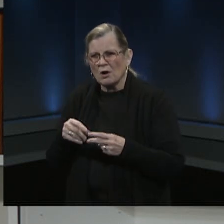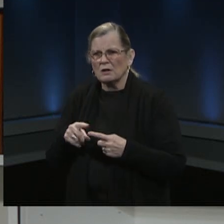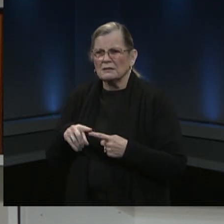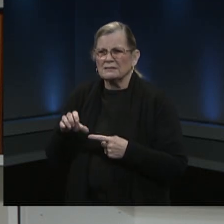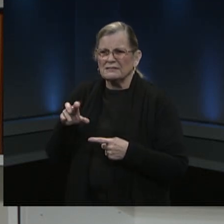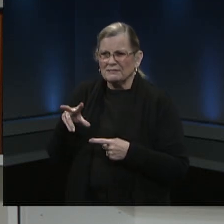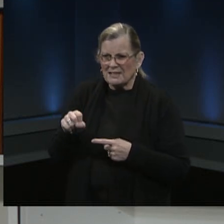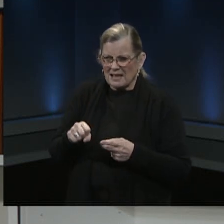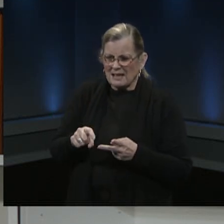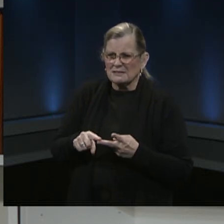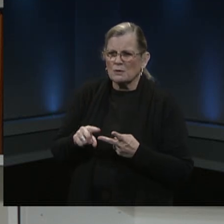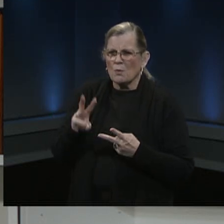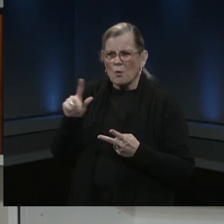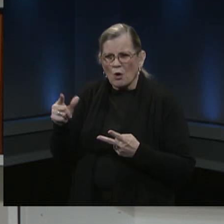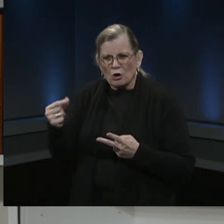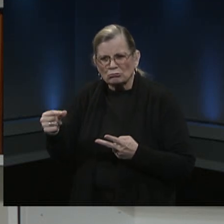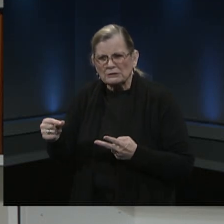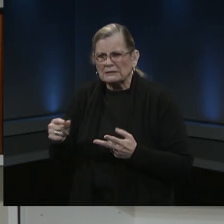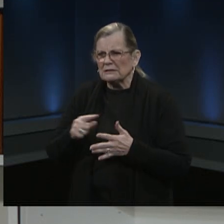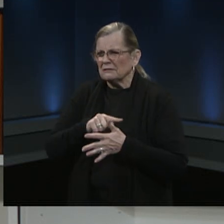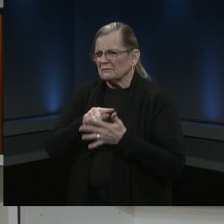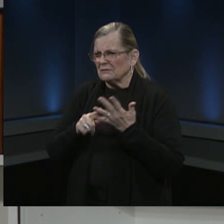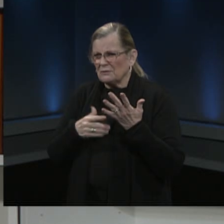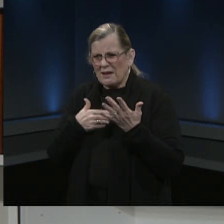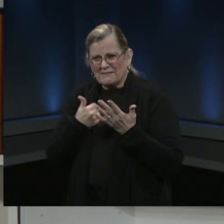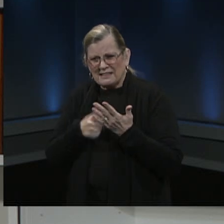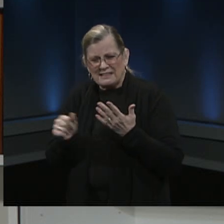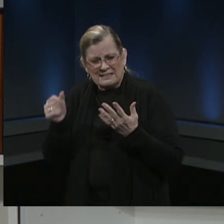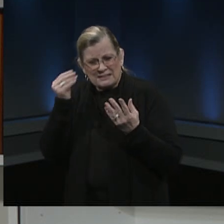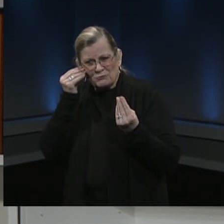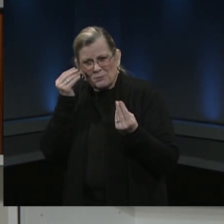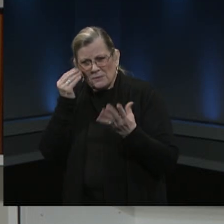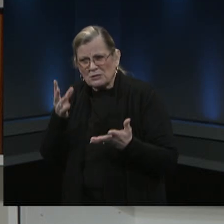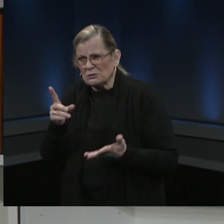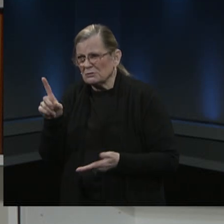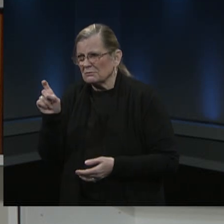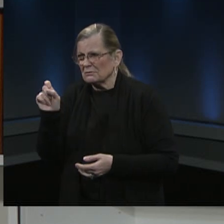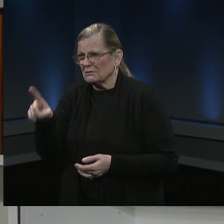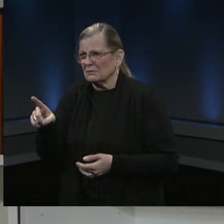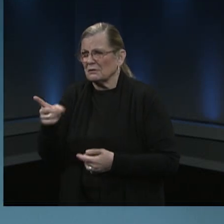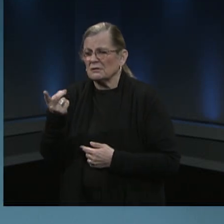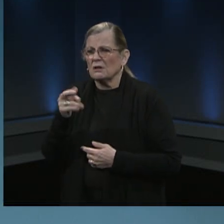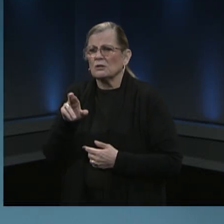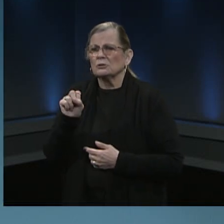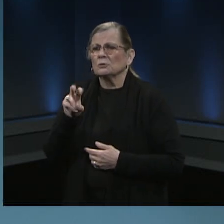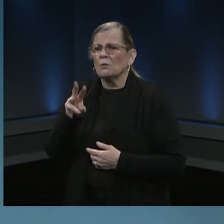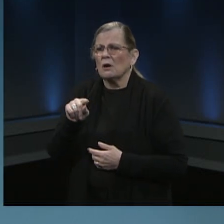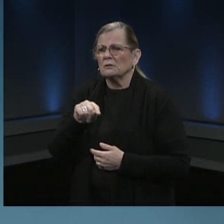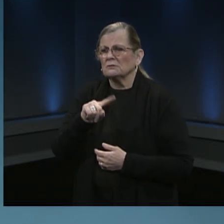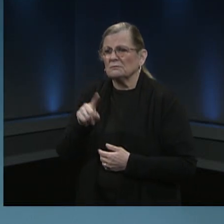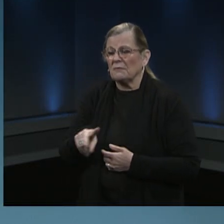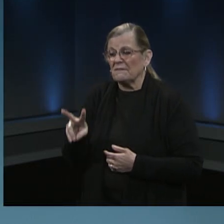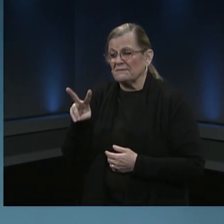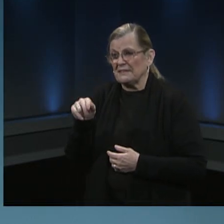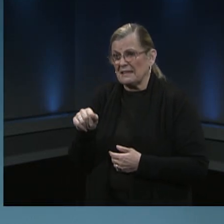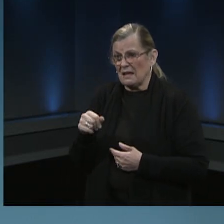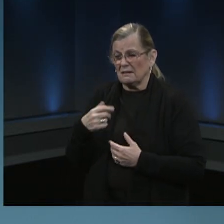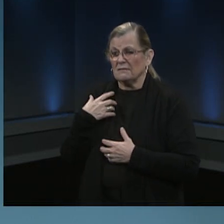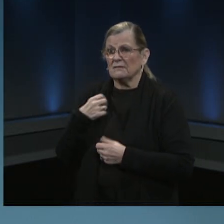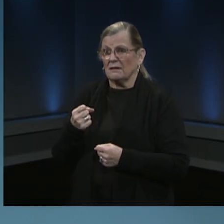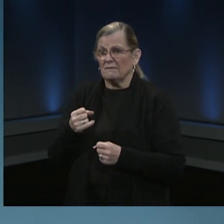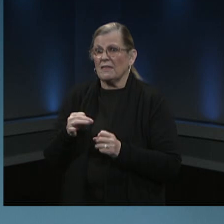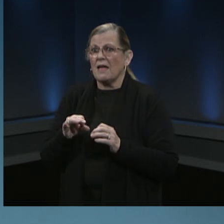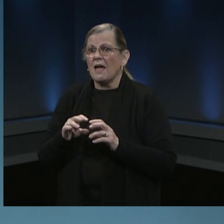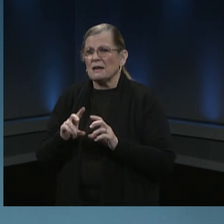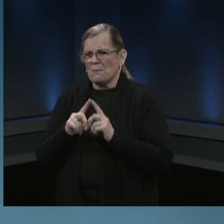perspective about how that work is going and what that will look like so the virginia department of health is working with cvs to